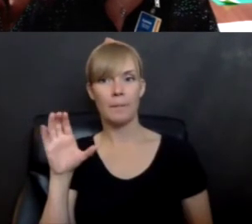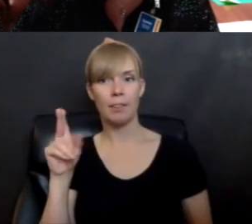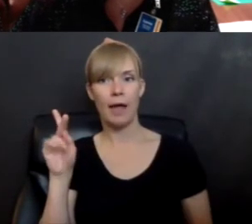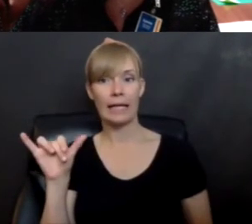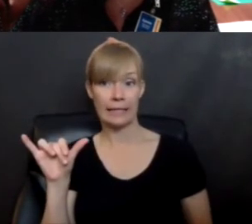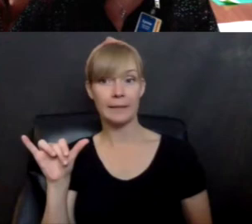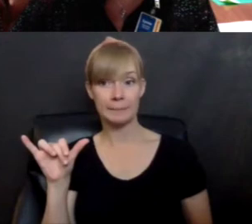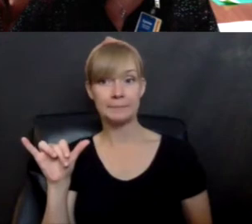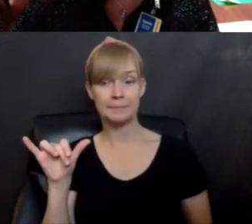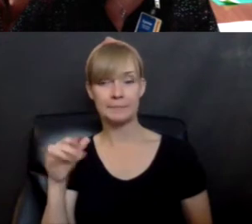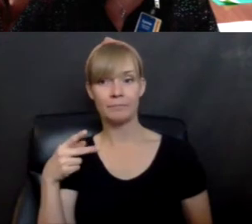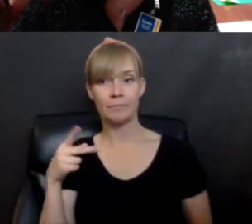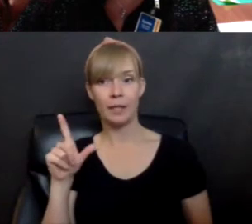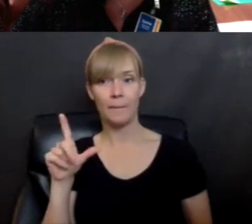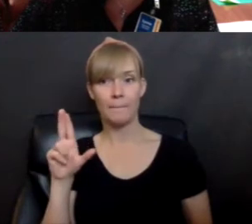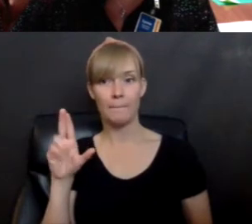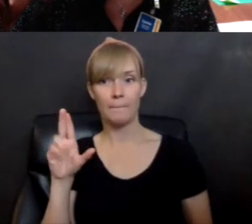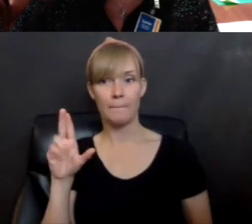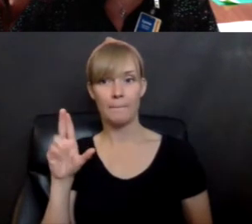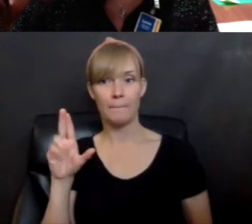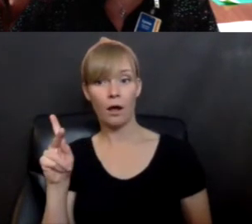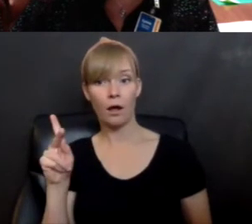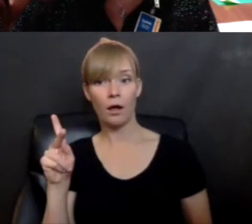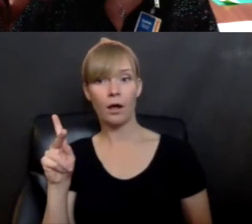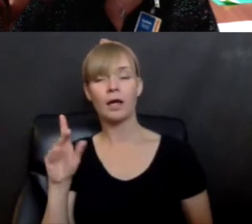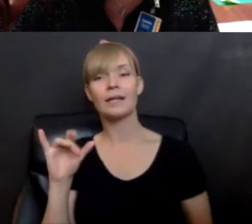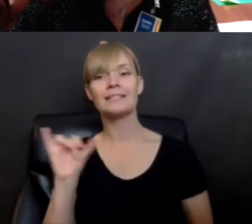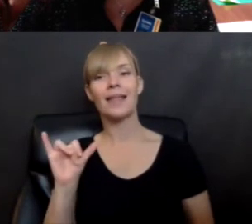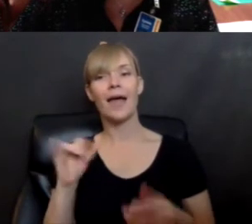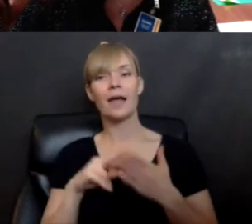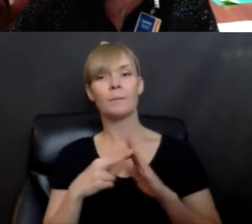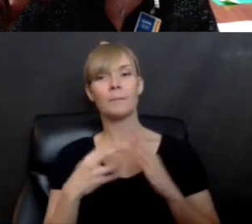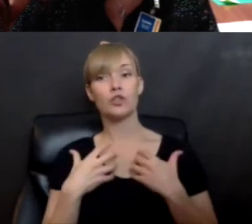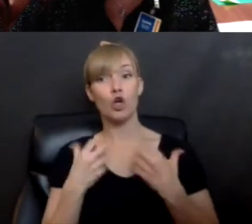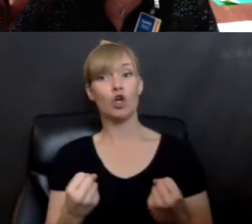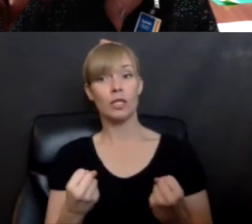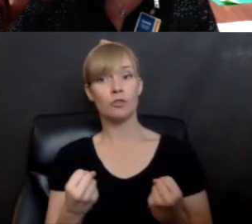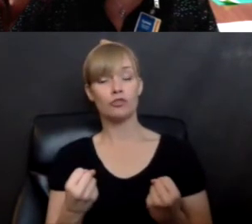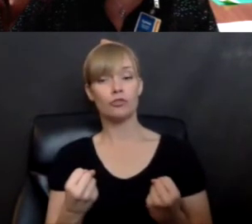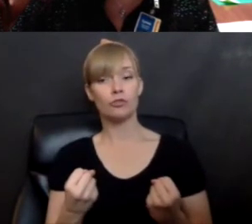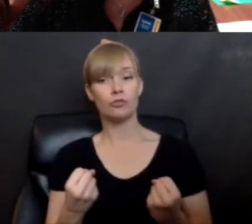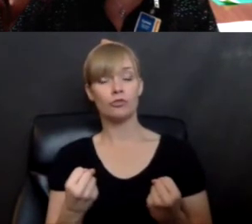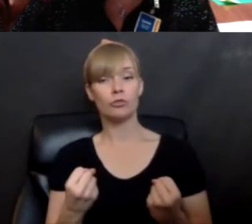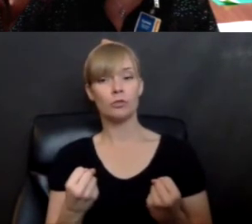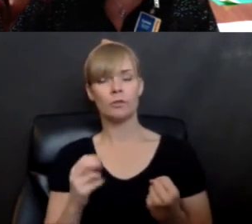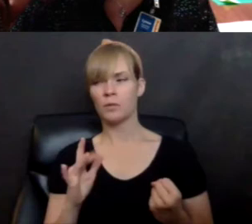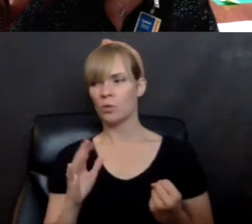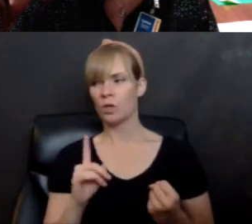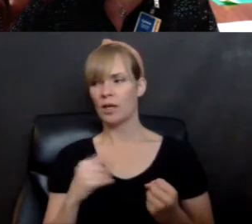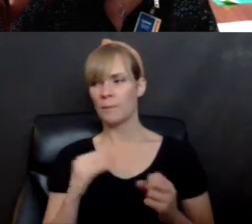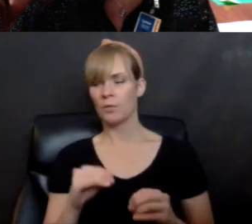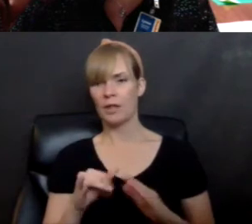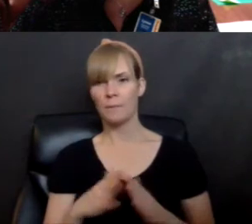Flucky. So fluck is like courage and bravery, right? And where did I put my book? Um,